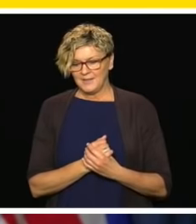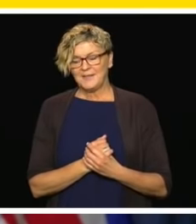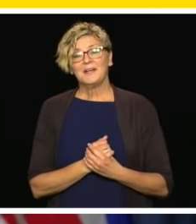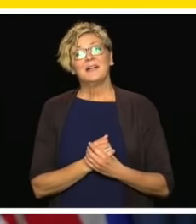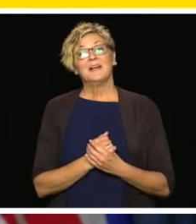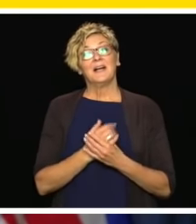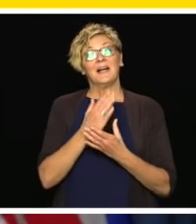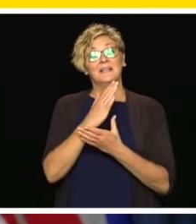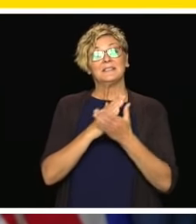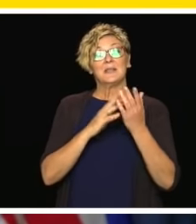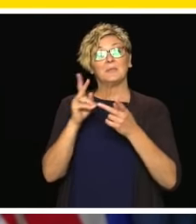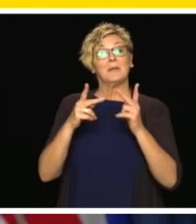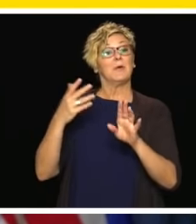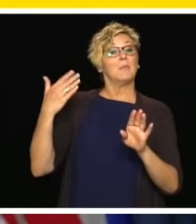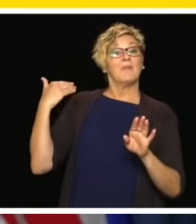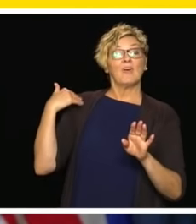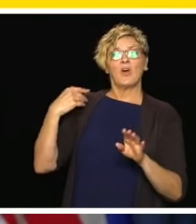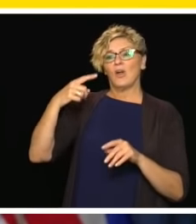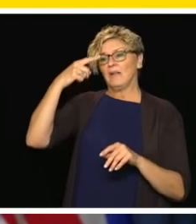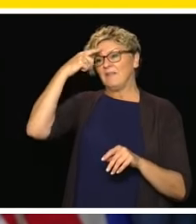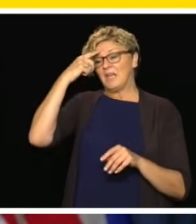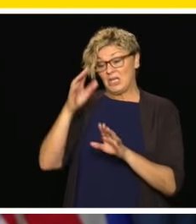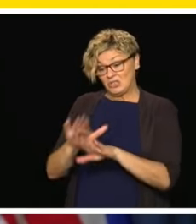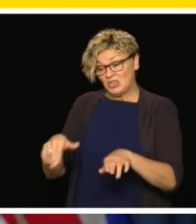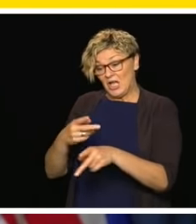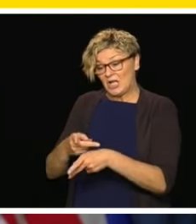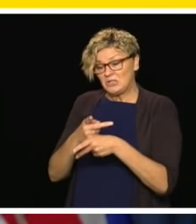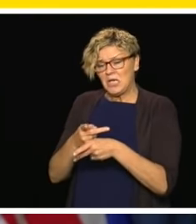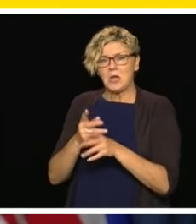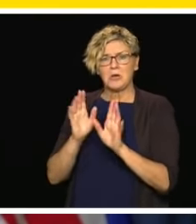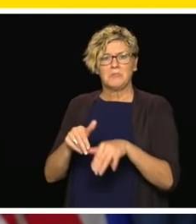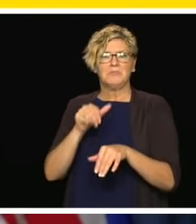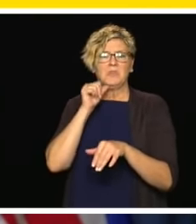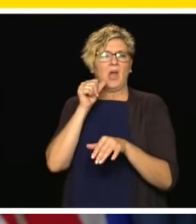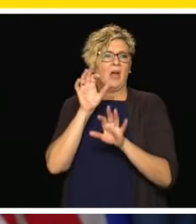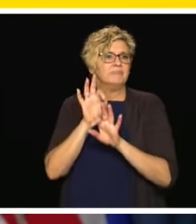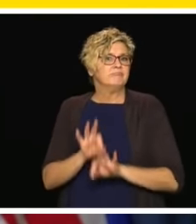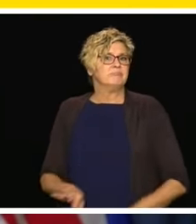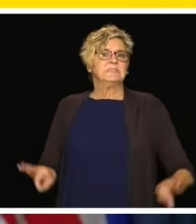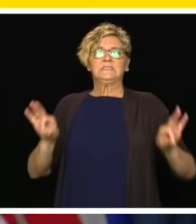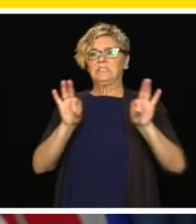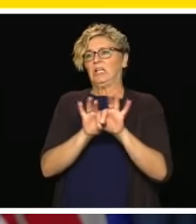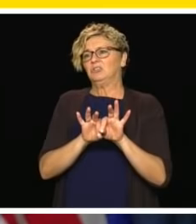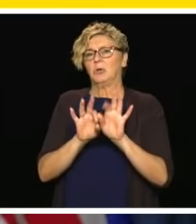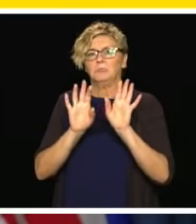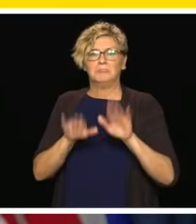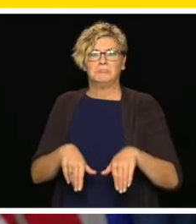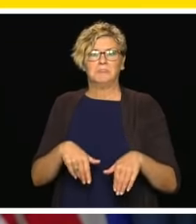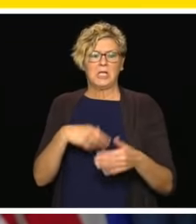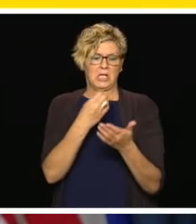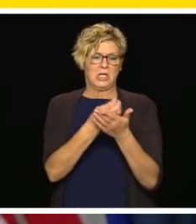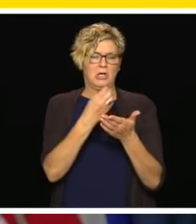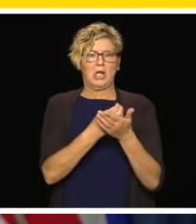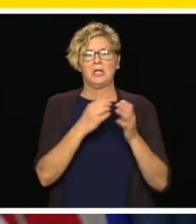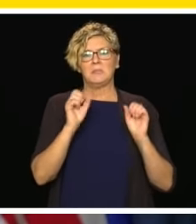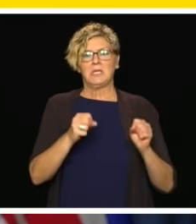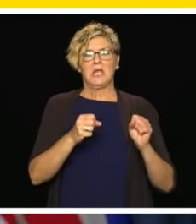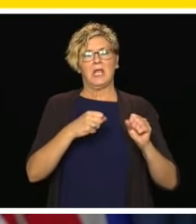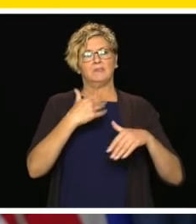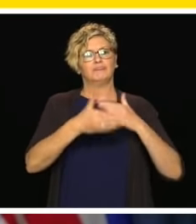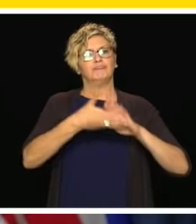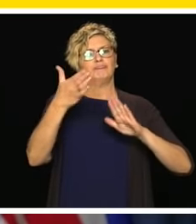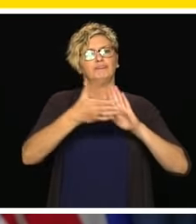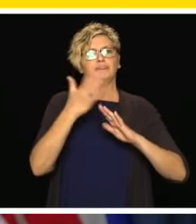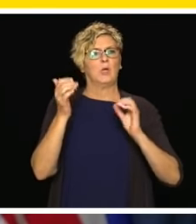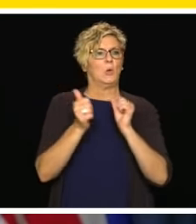I think that the transformation and how the whole community has looked at the importance of child care has really been transformative for us here in